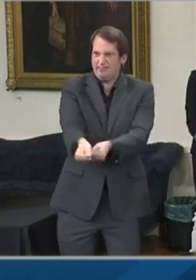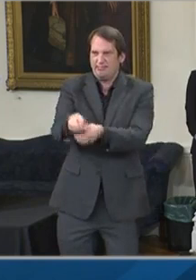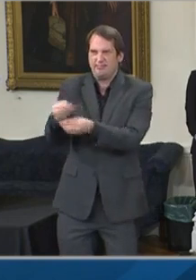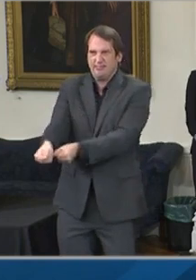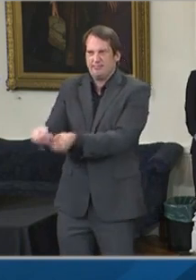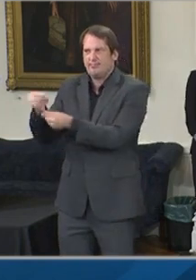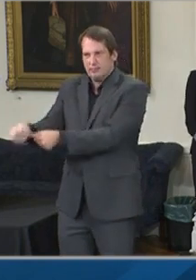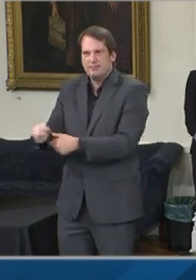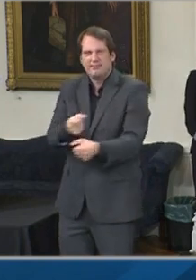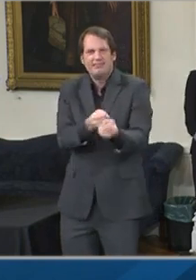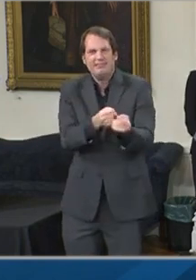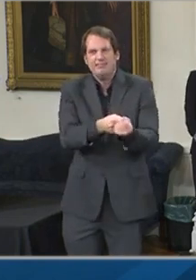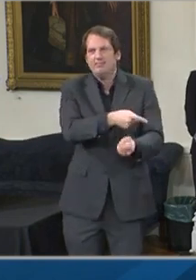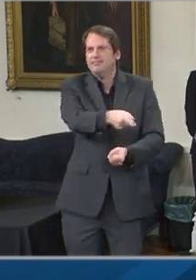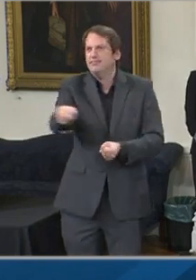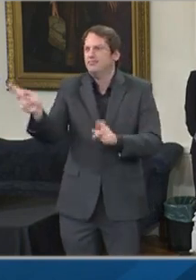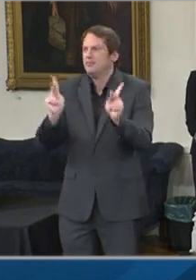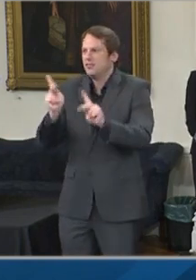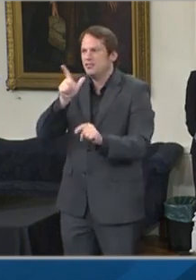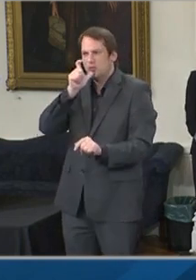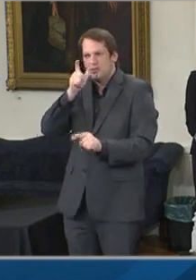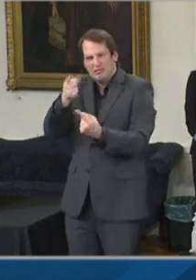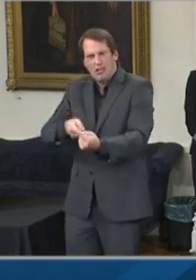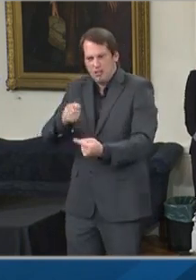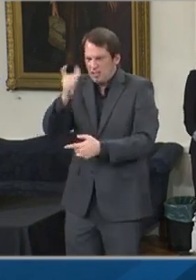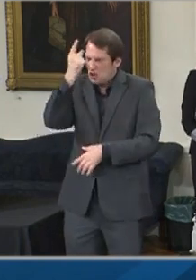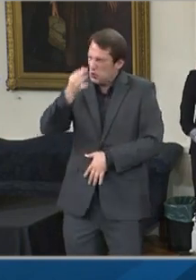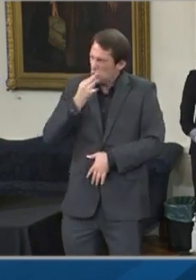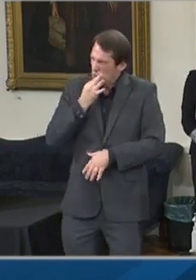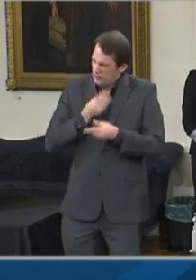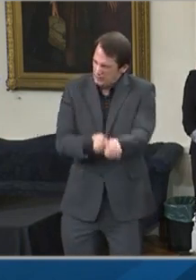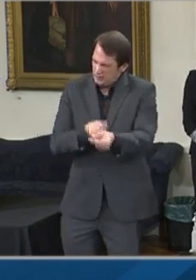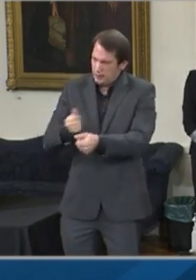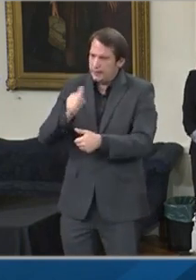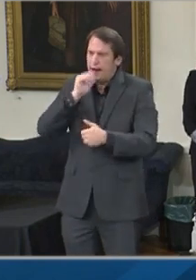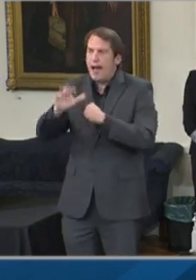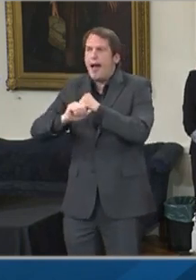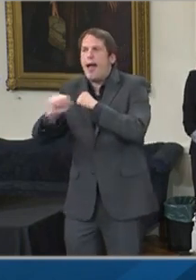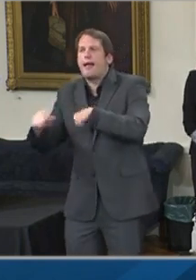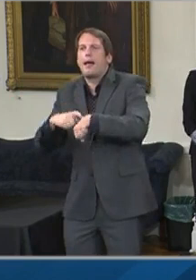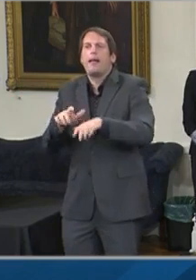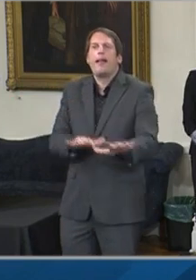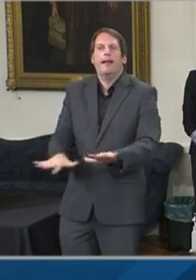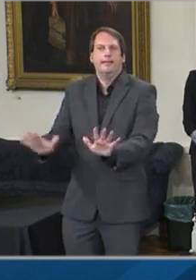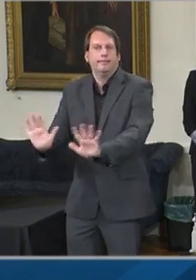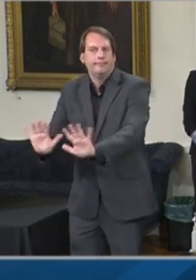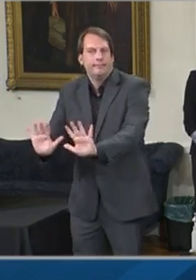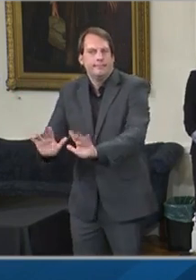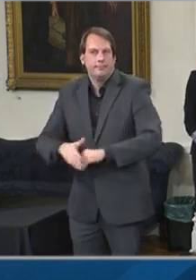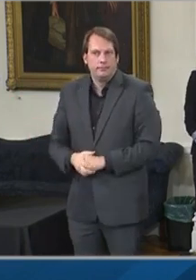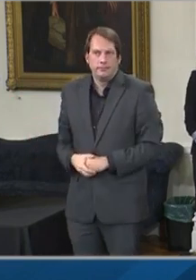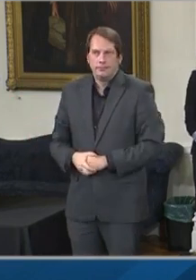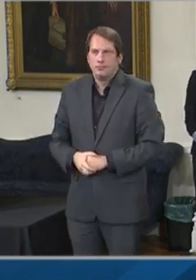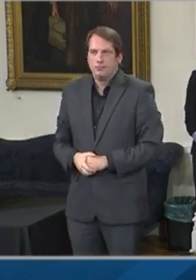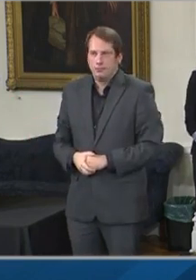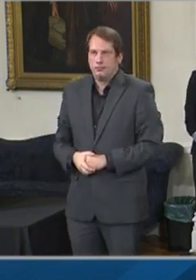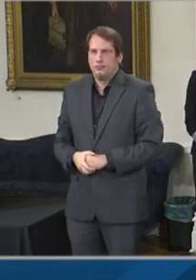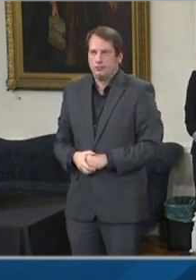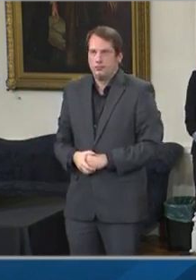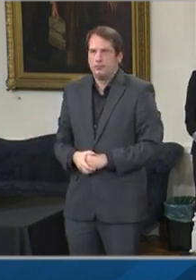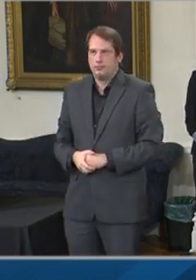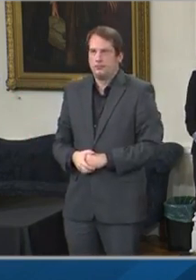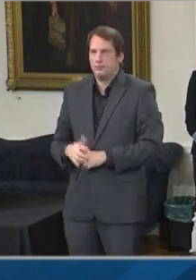possible. We also intend to work closely with our local partners so that they can assist in expeditiously